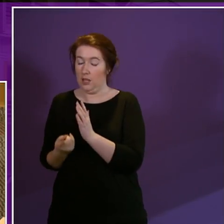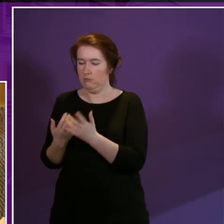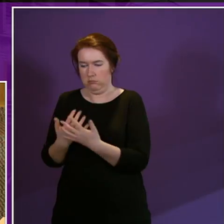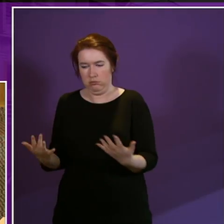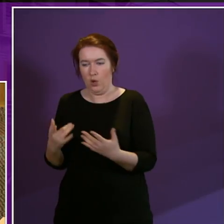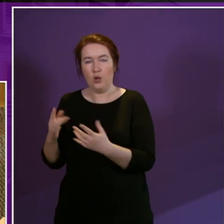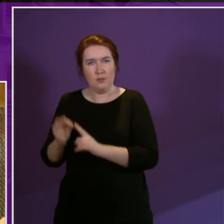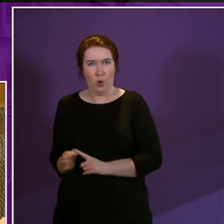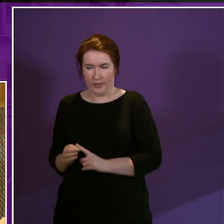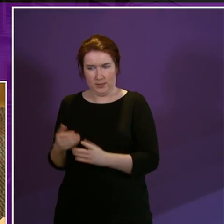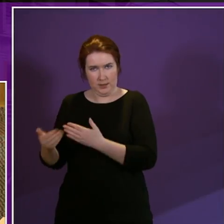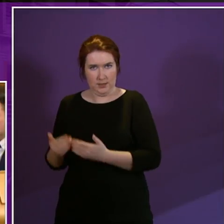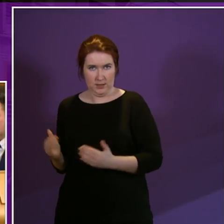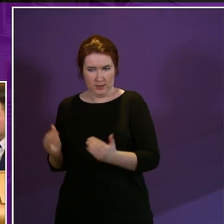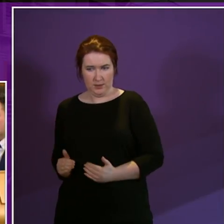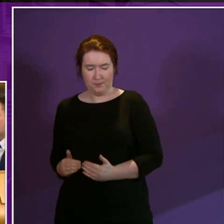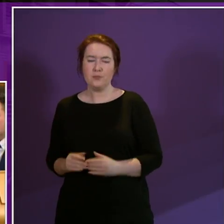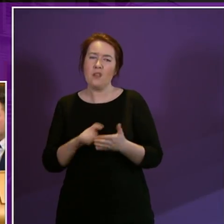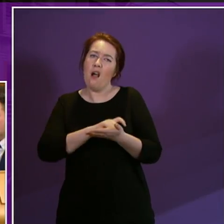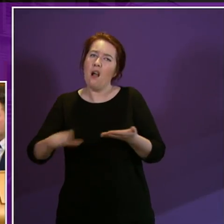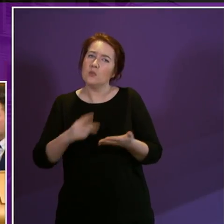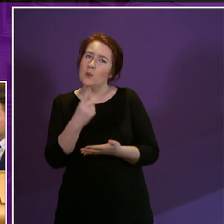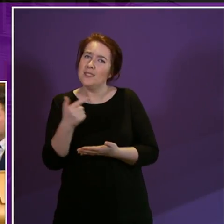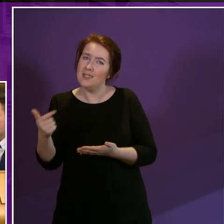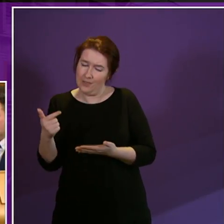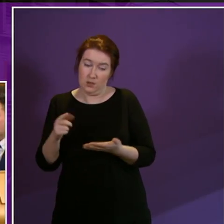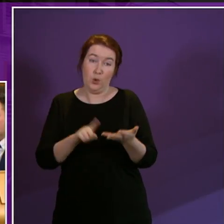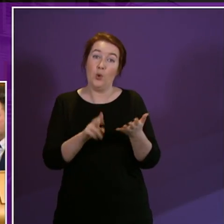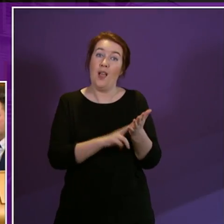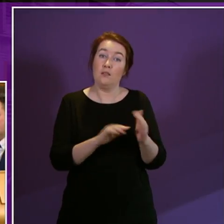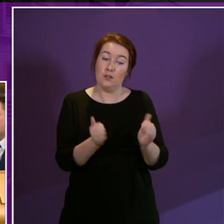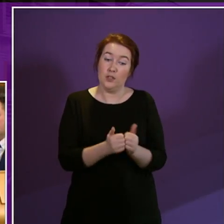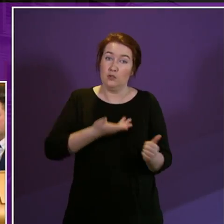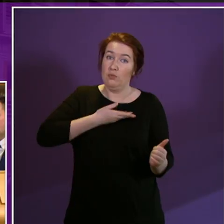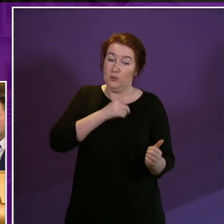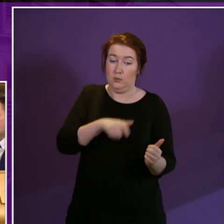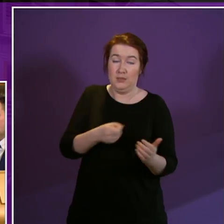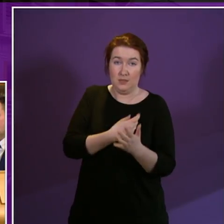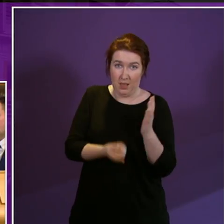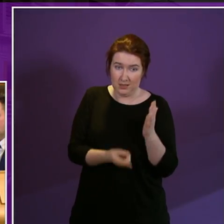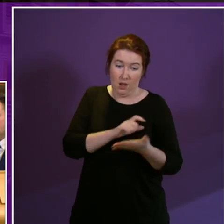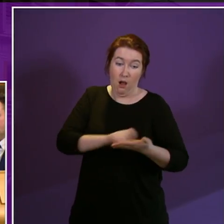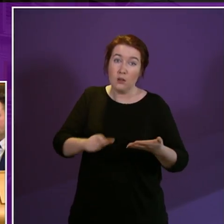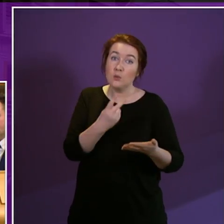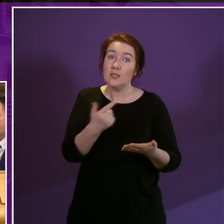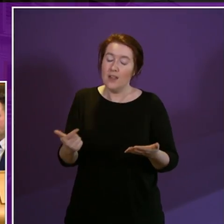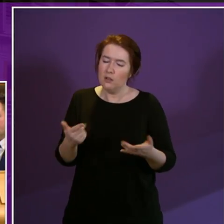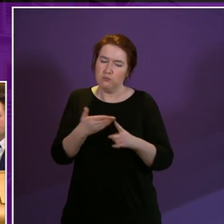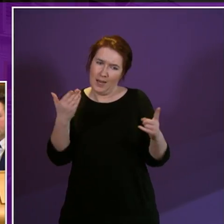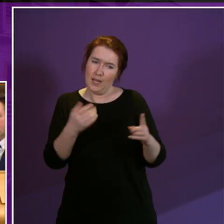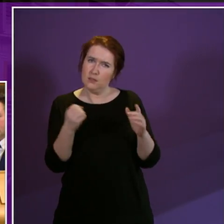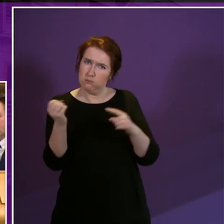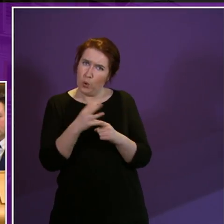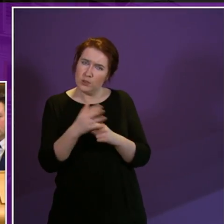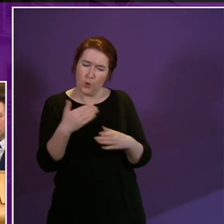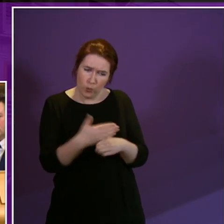head-on. Article 27 of the aforementioned UN Convention on the Rights of Persons with Disabilities recognises the importance of work